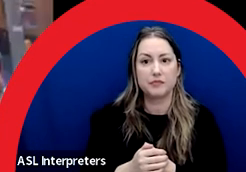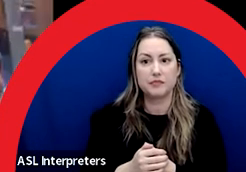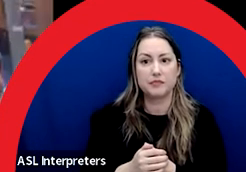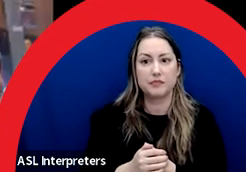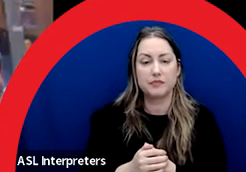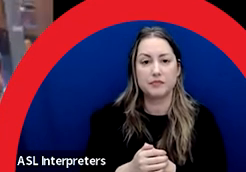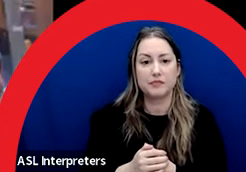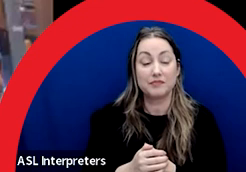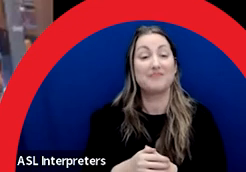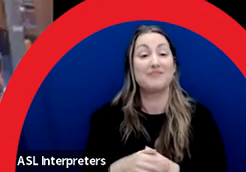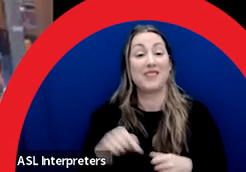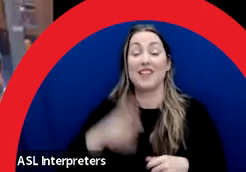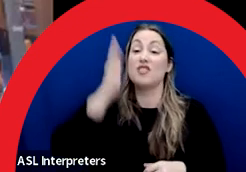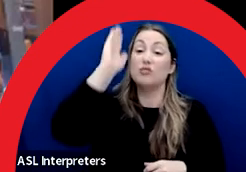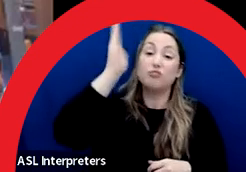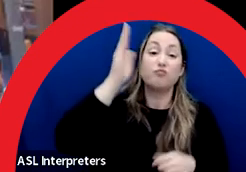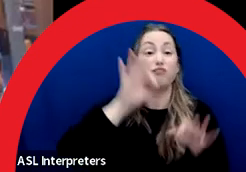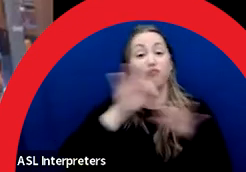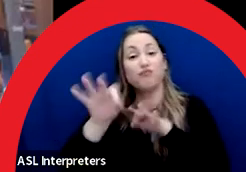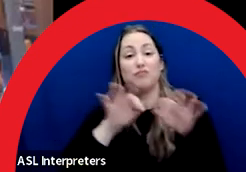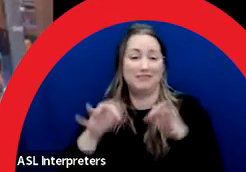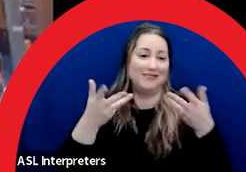This ends the formal part of the presentation.